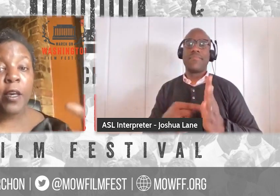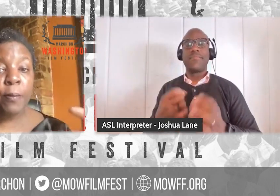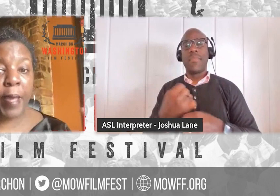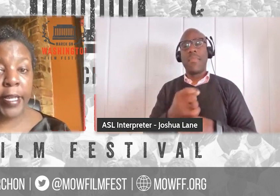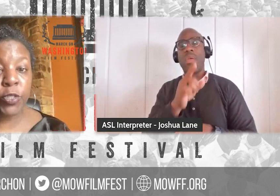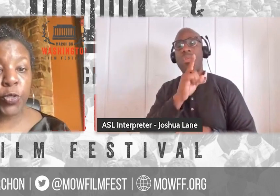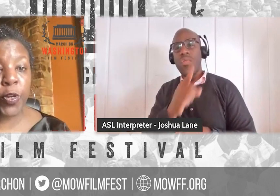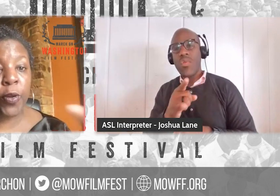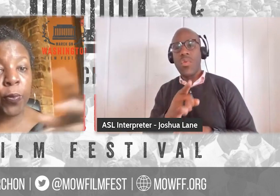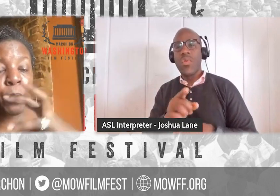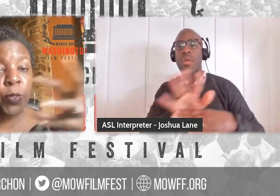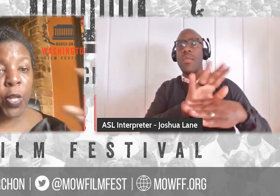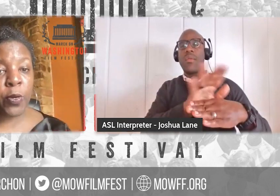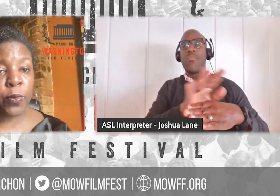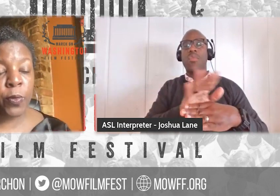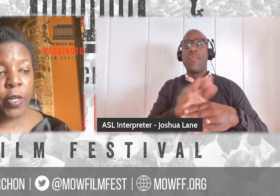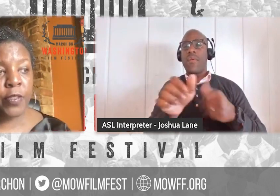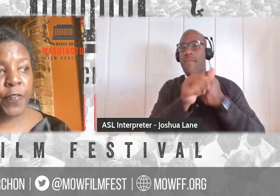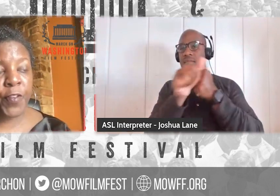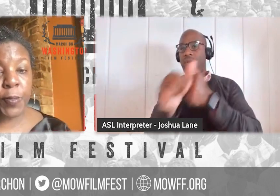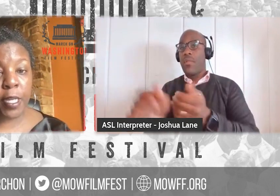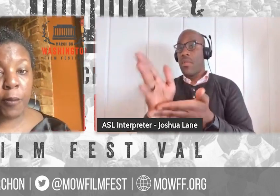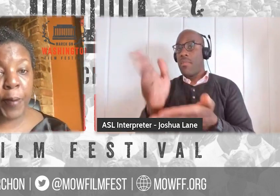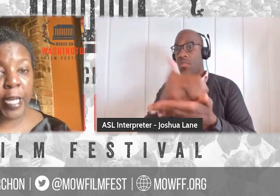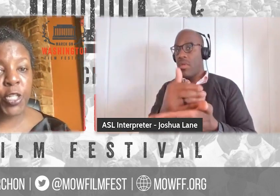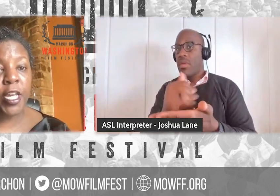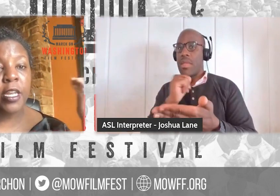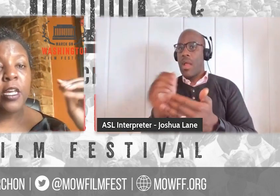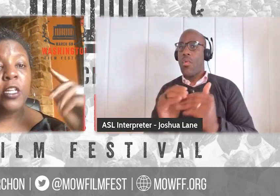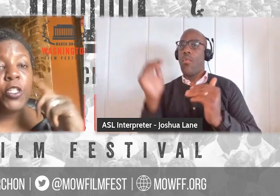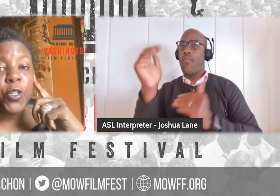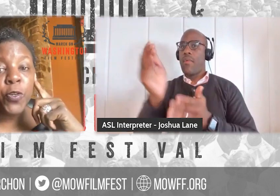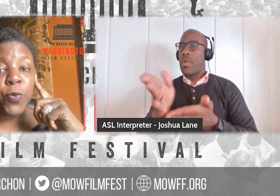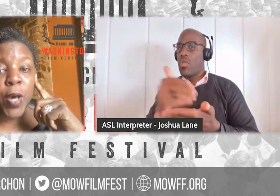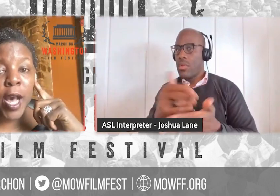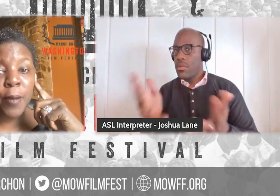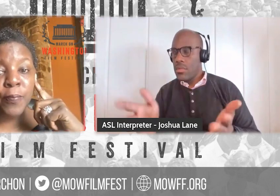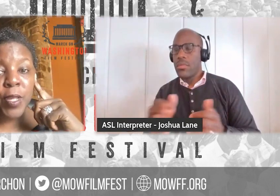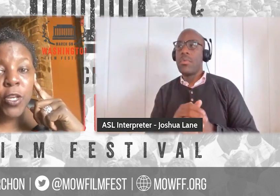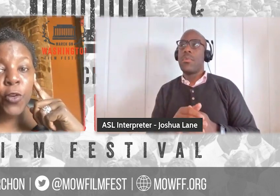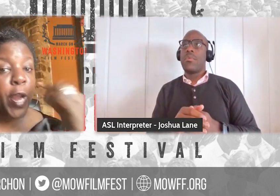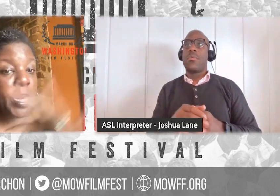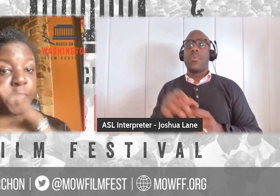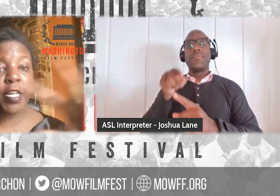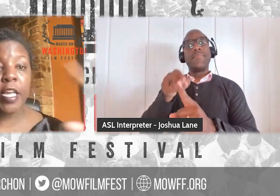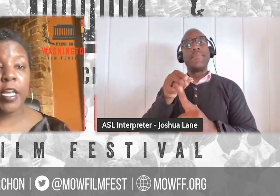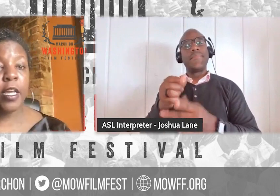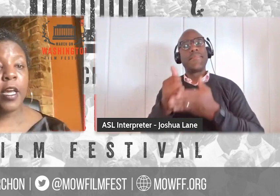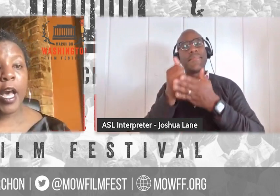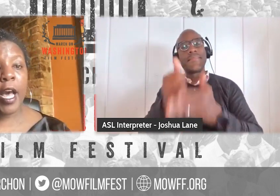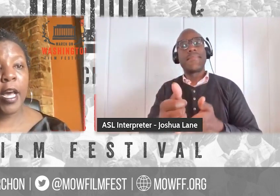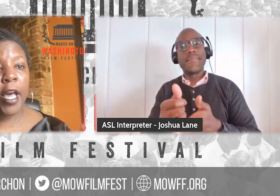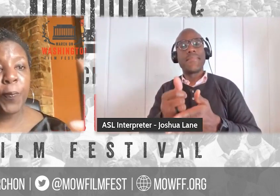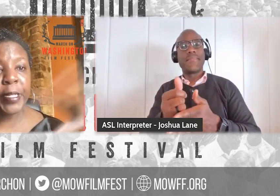aspects. Everything from, like, making sure, you know, the film is on budget to creatively